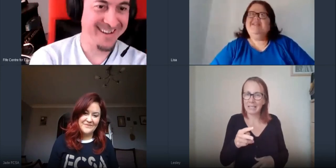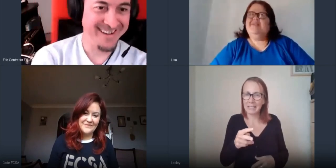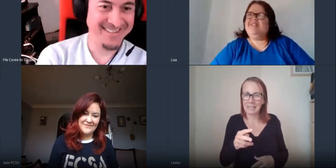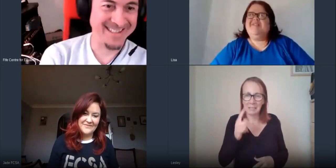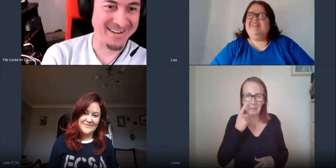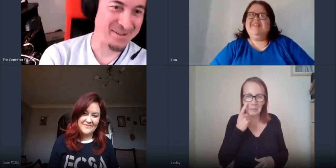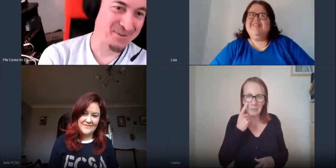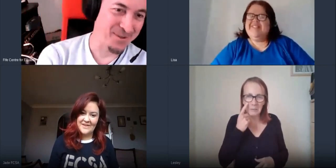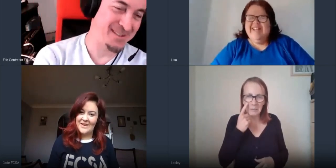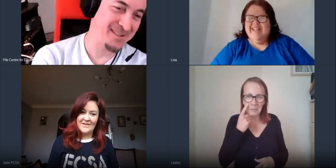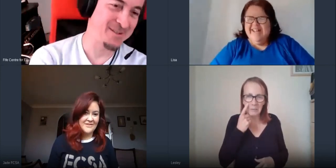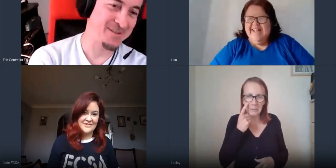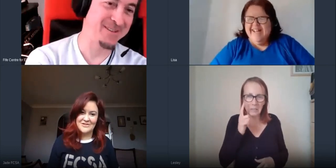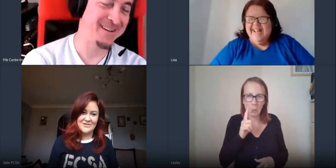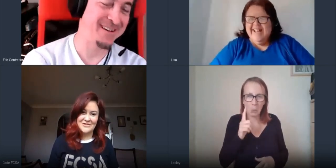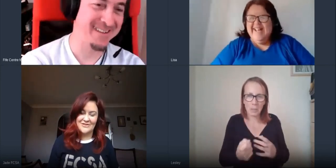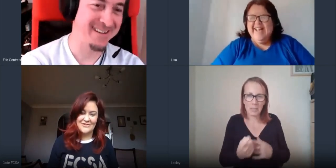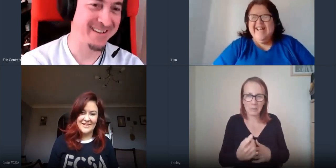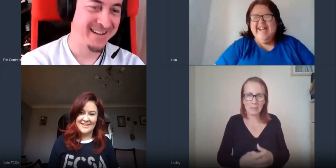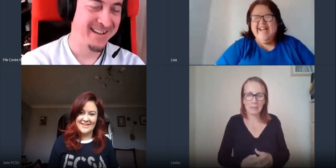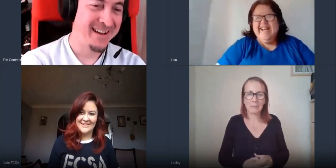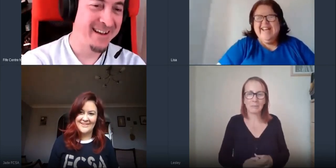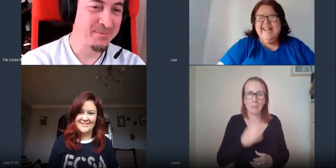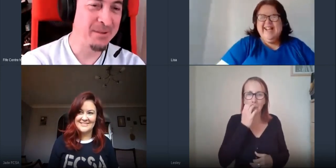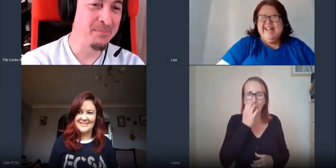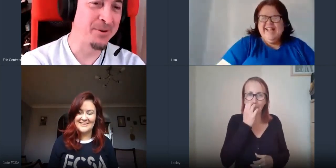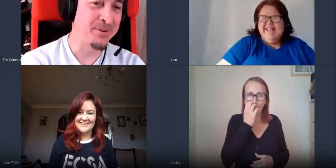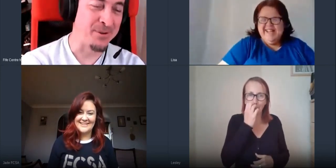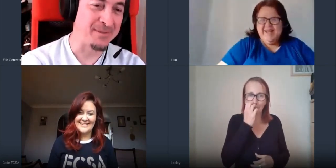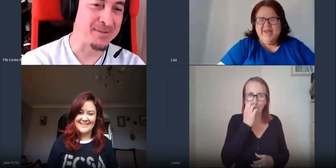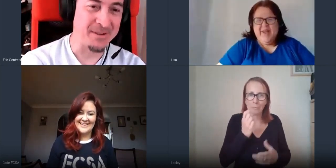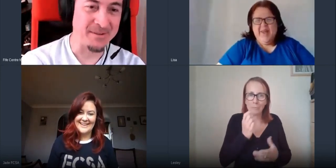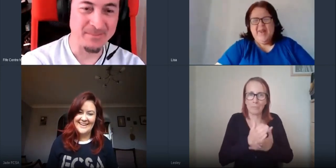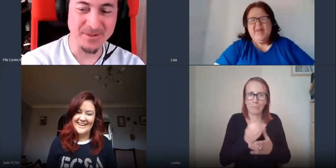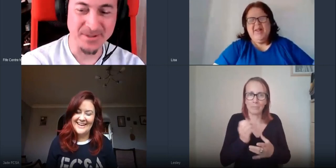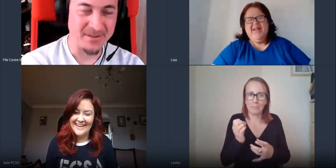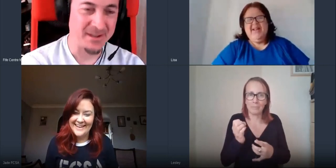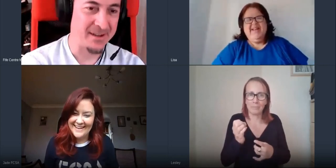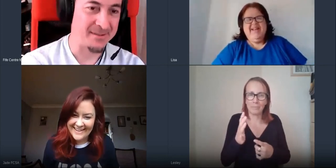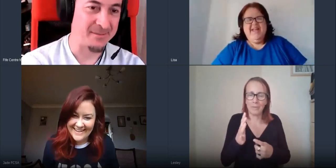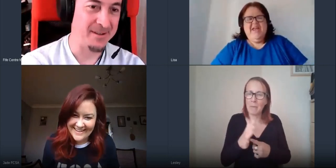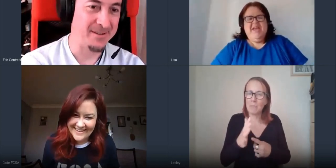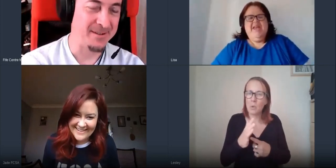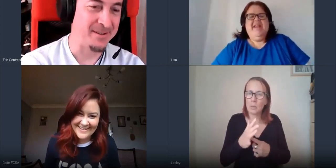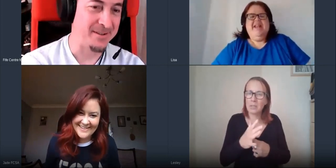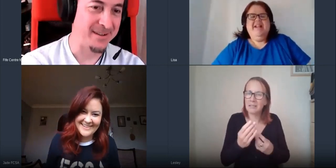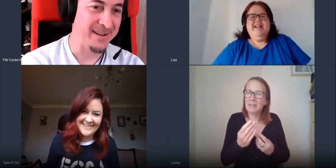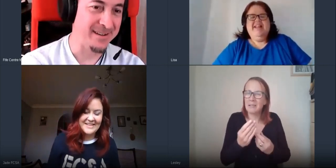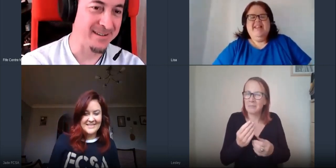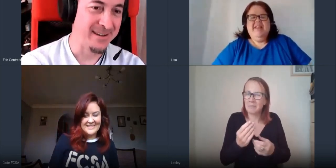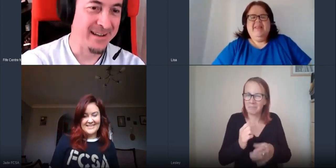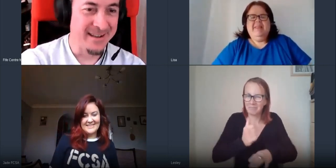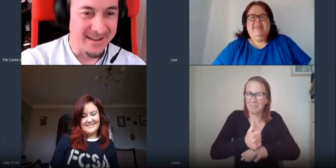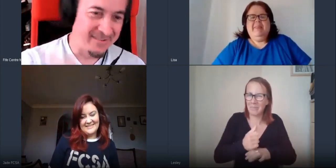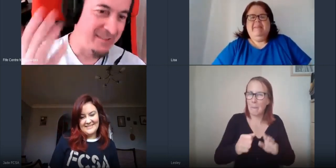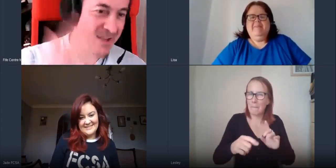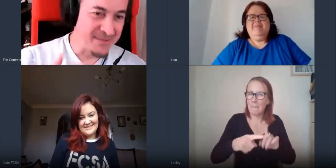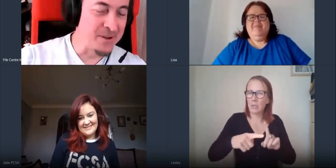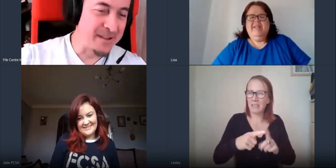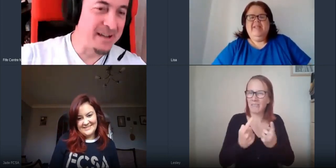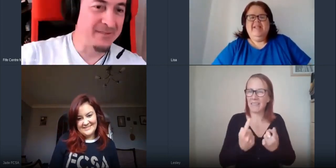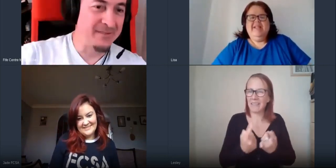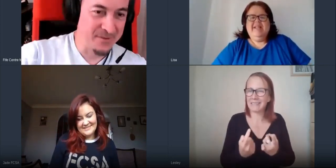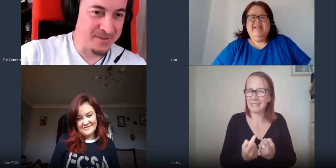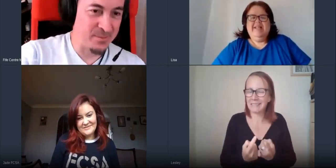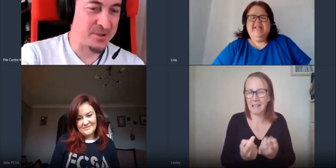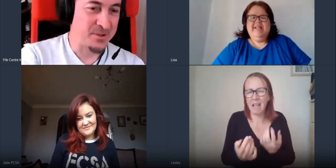it's really important to have something positive like that when you know uh there's a lockdown